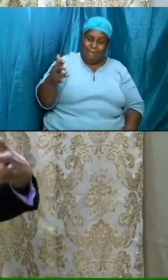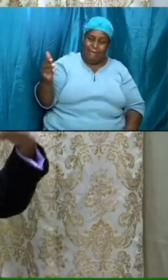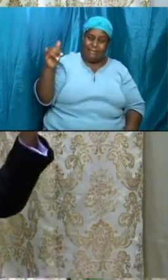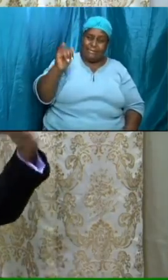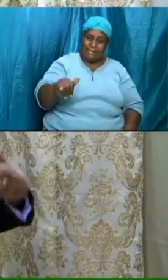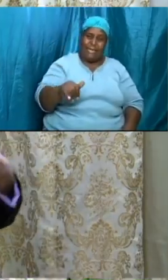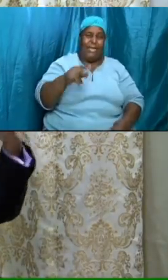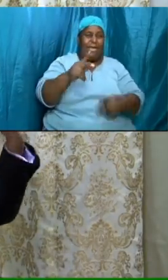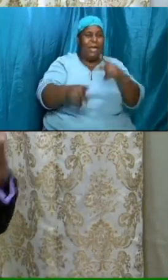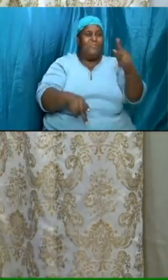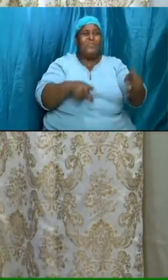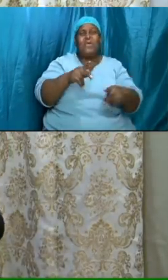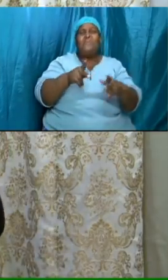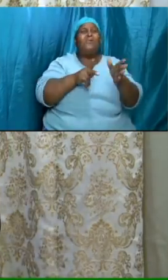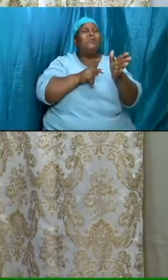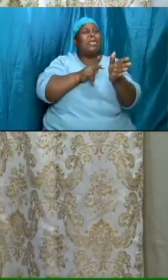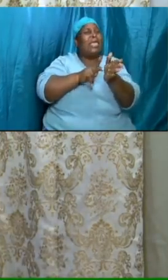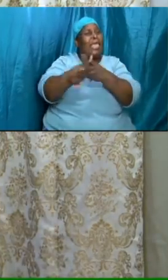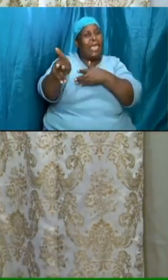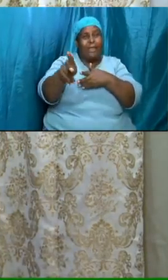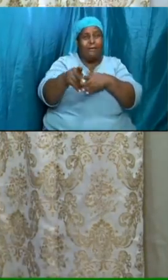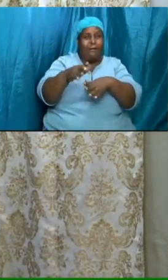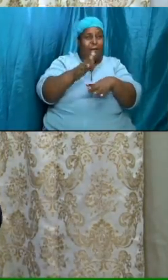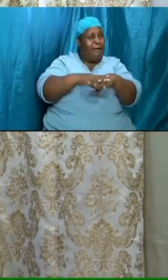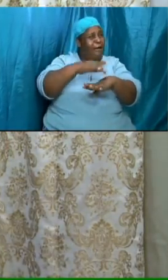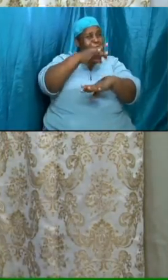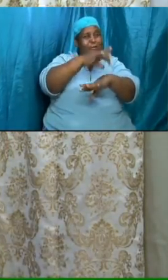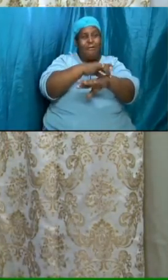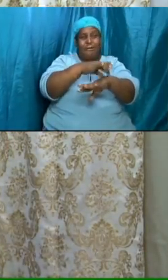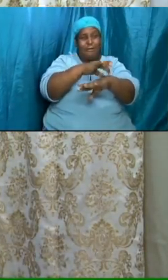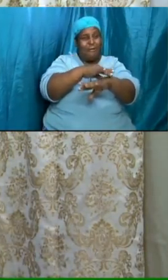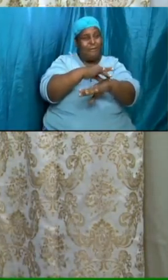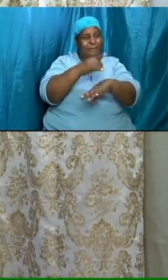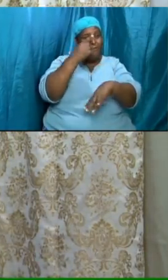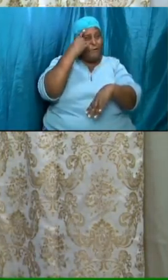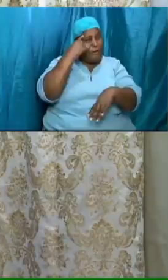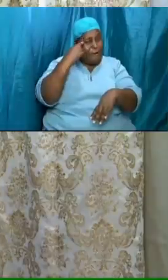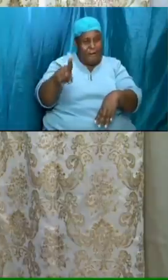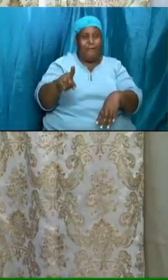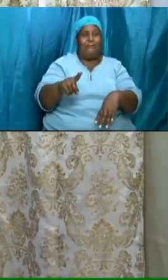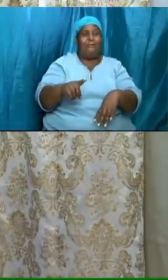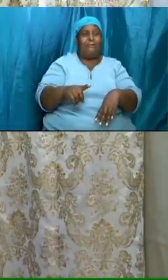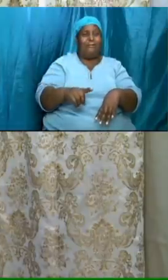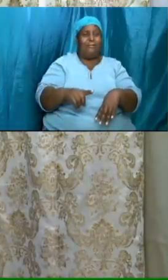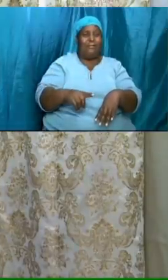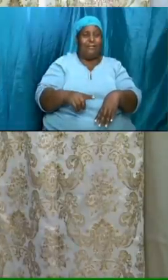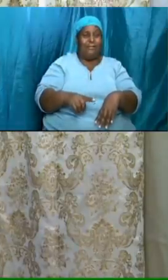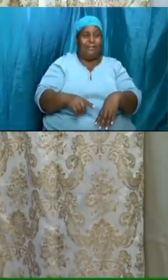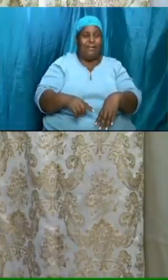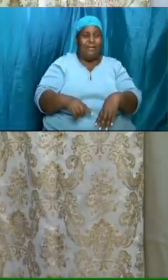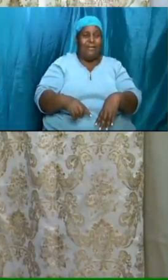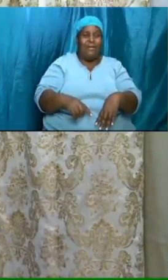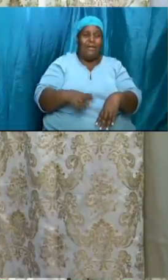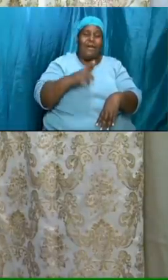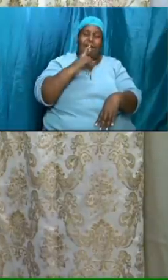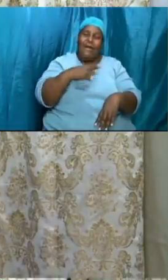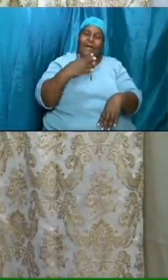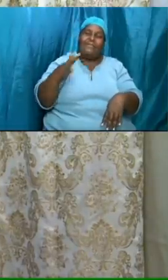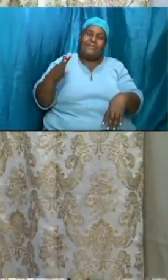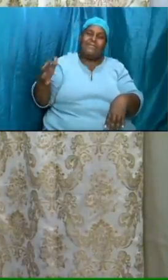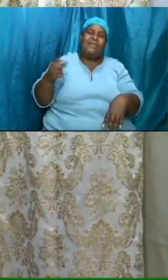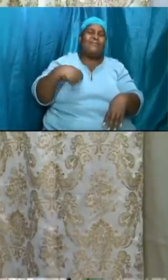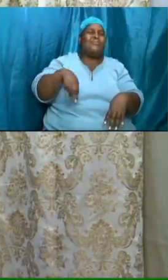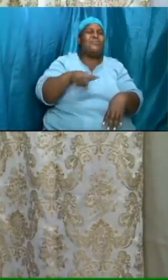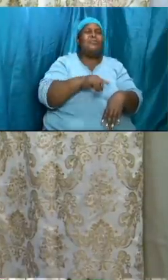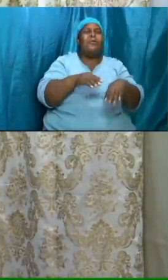to kill each other for here in jamaica here on this earth are the things that we are going to